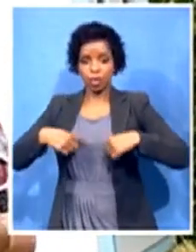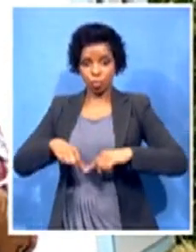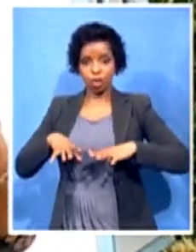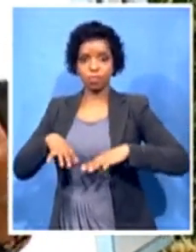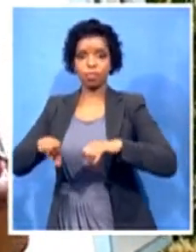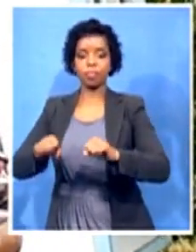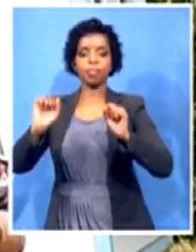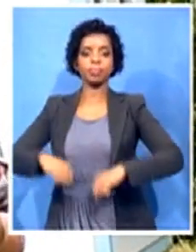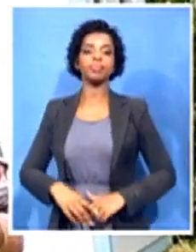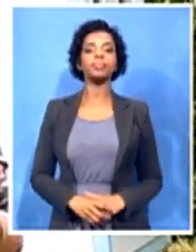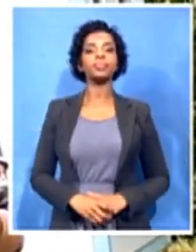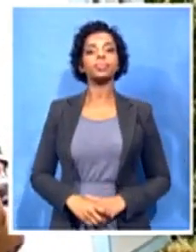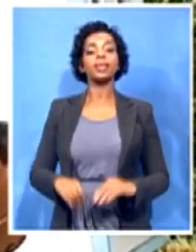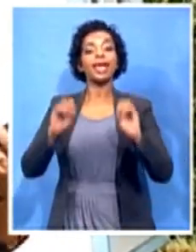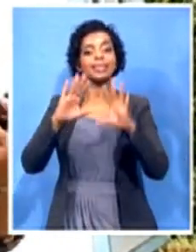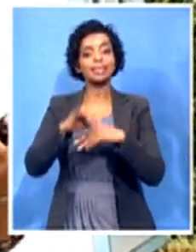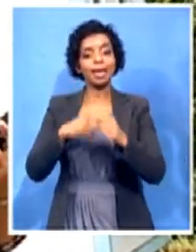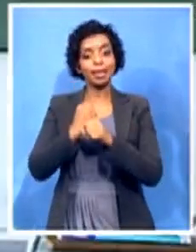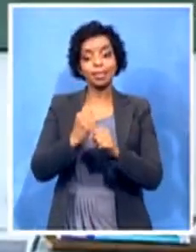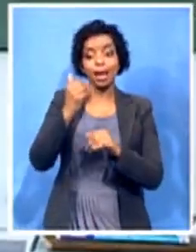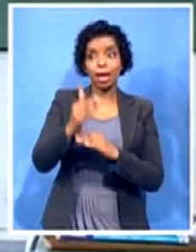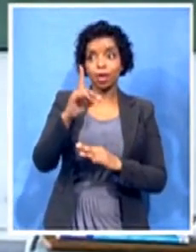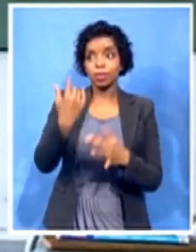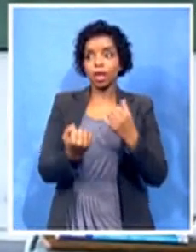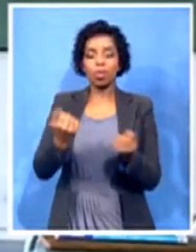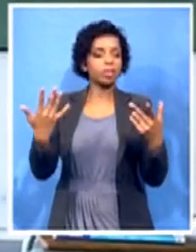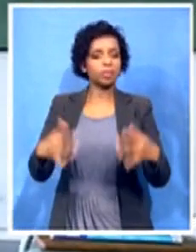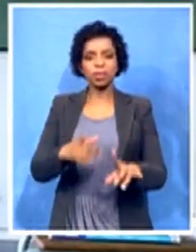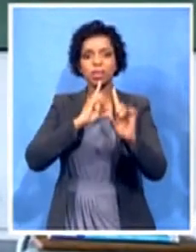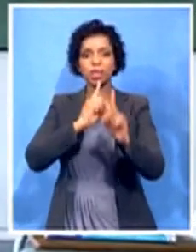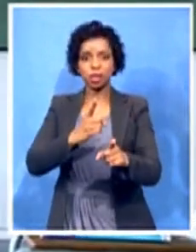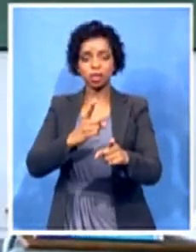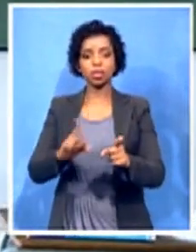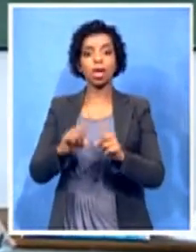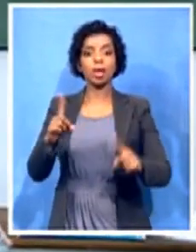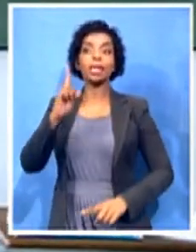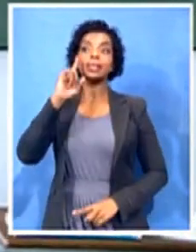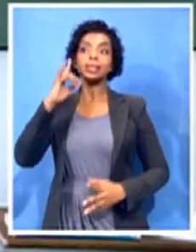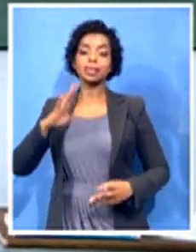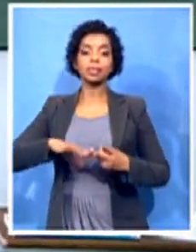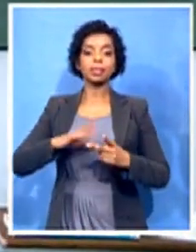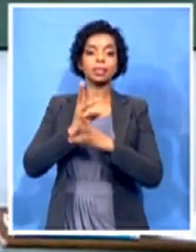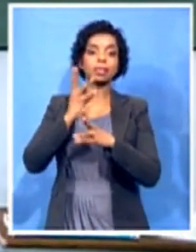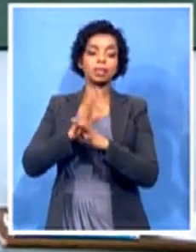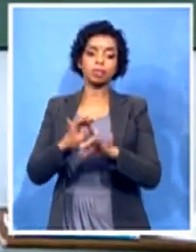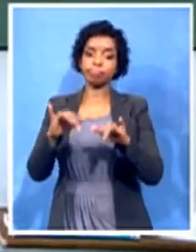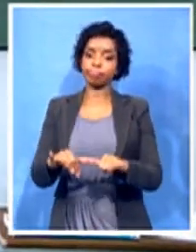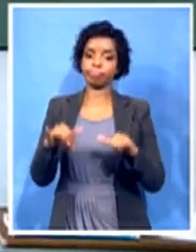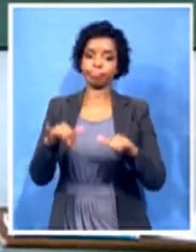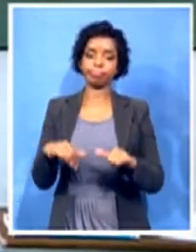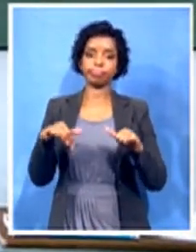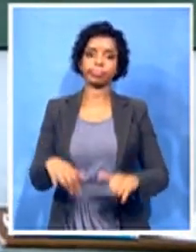pupils and teachers are still waiting. Despite the odds, the hunger for knowledge